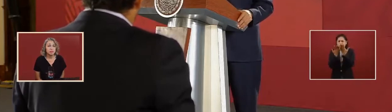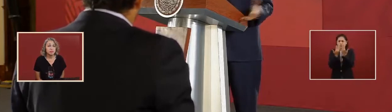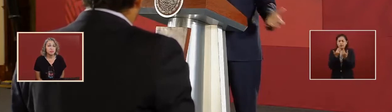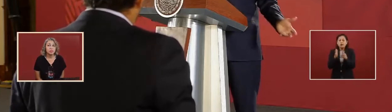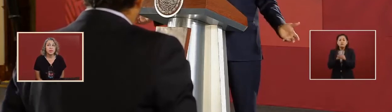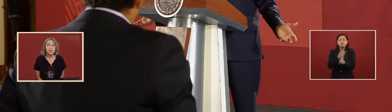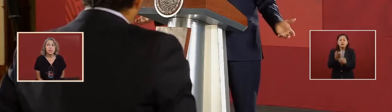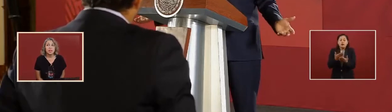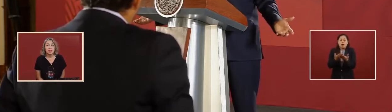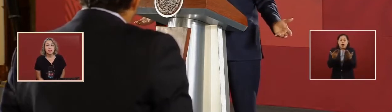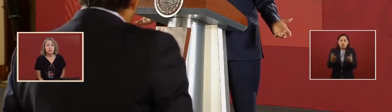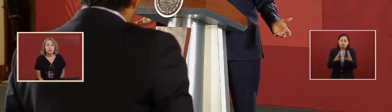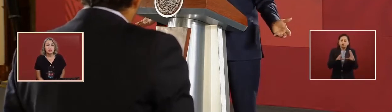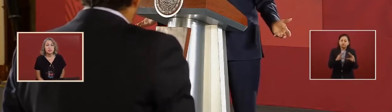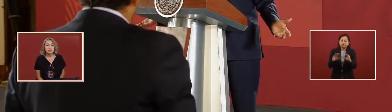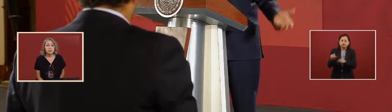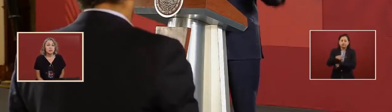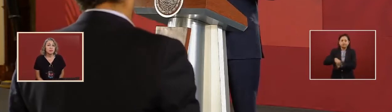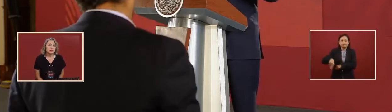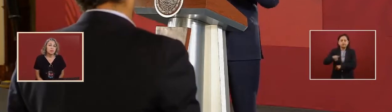So, so they would win.